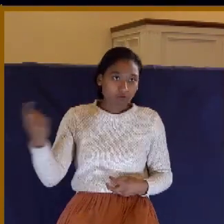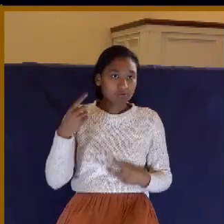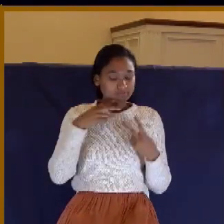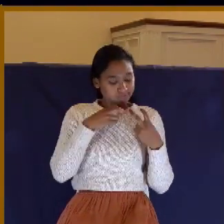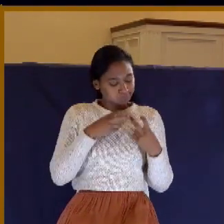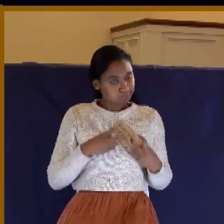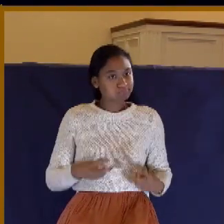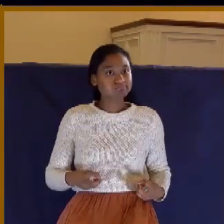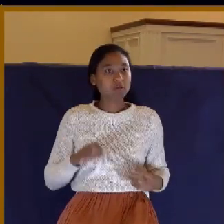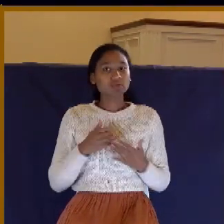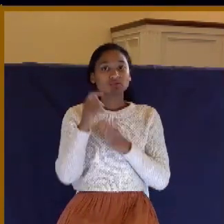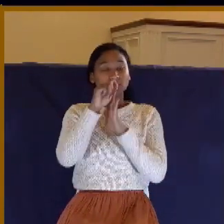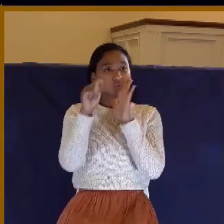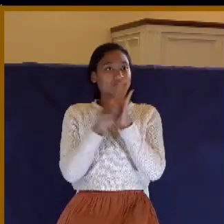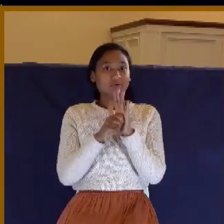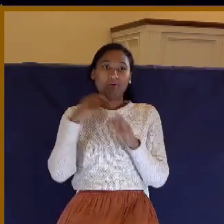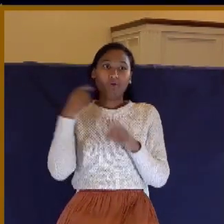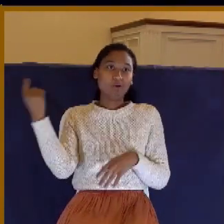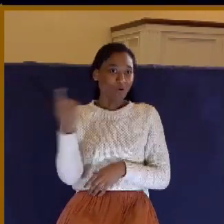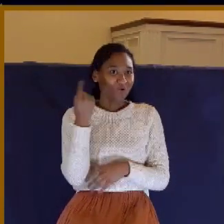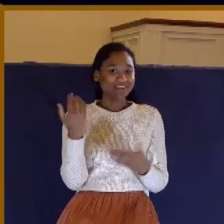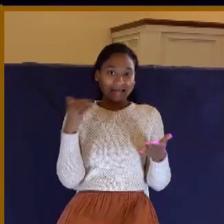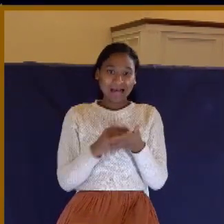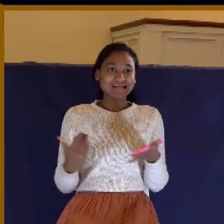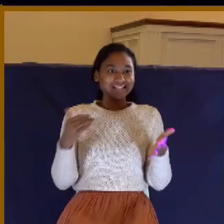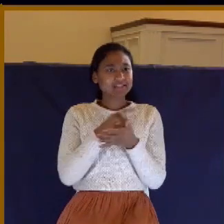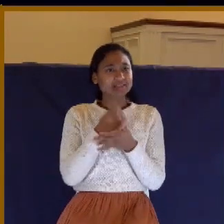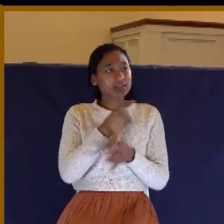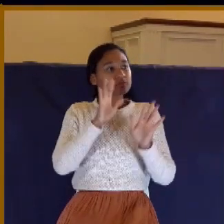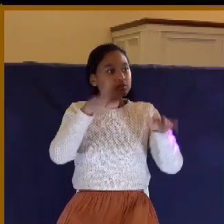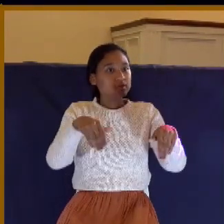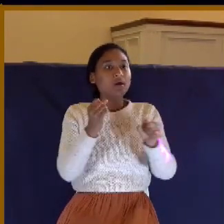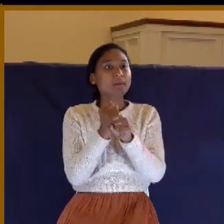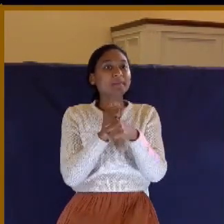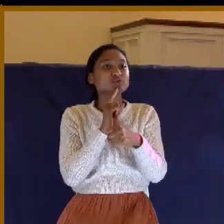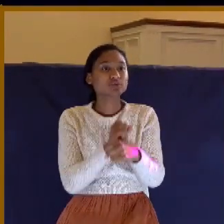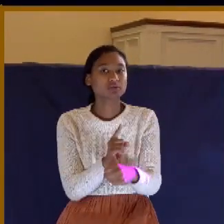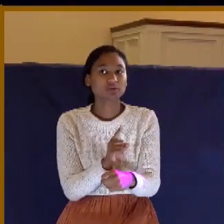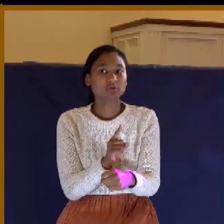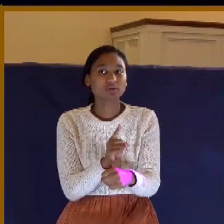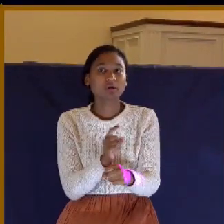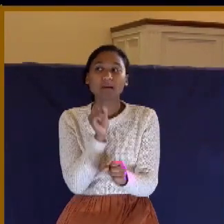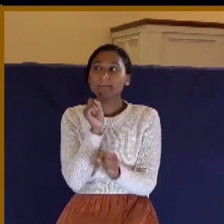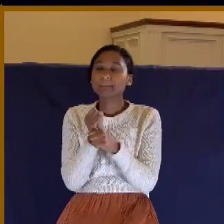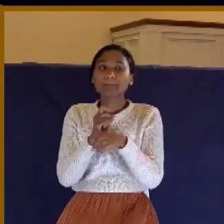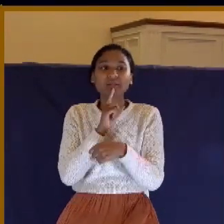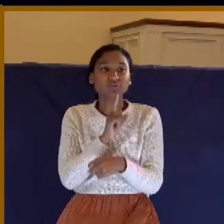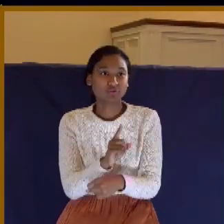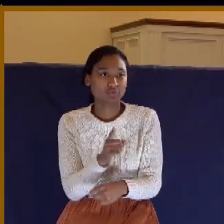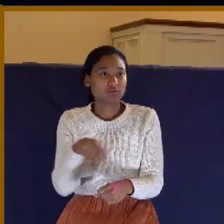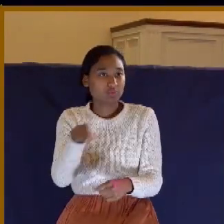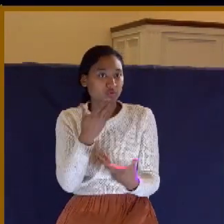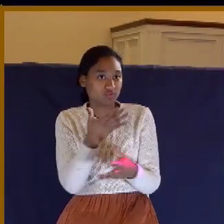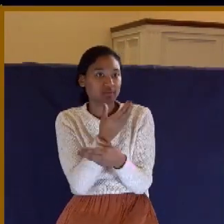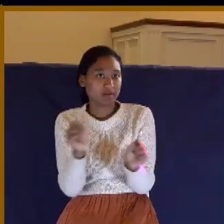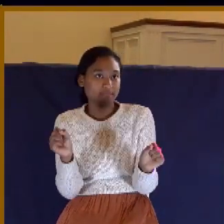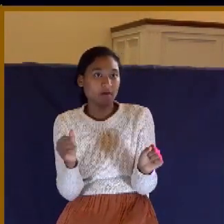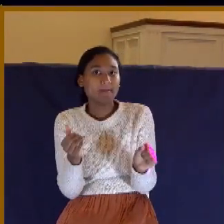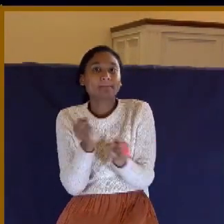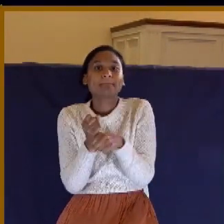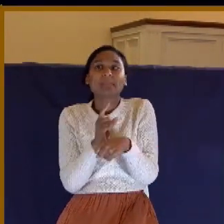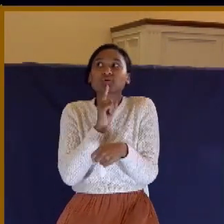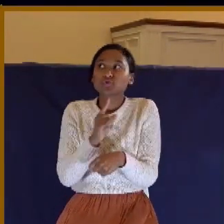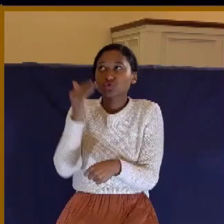The New Testament writers are doing that all the time, saying, make sure that you're in the faith. Make sure that you know the Lord.